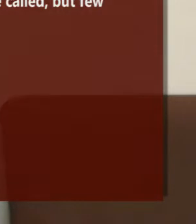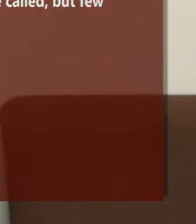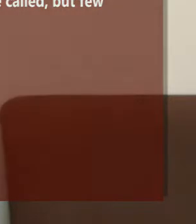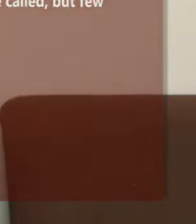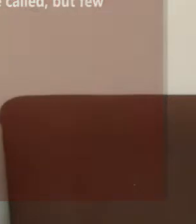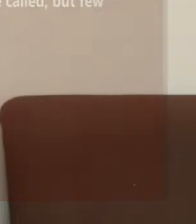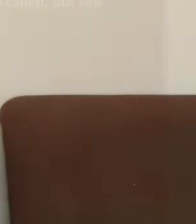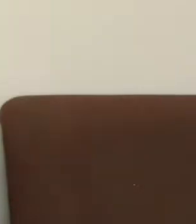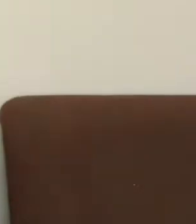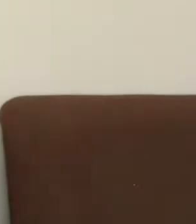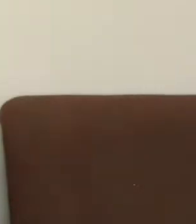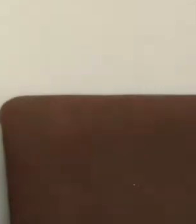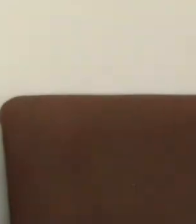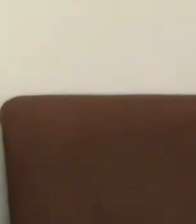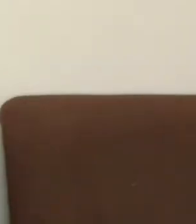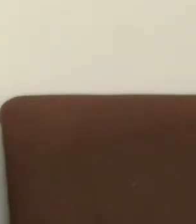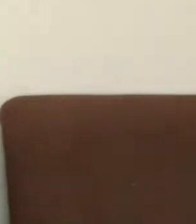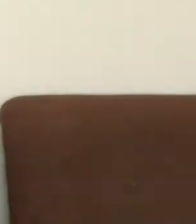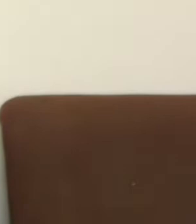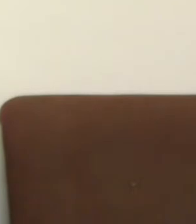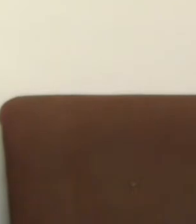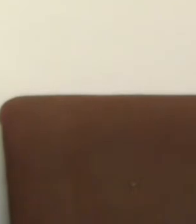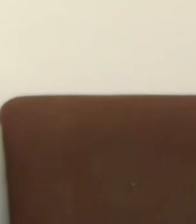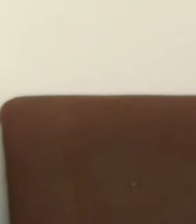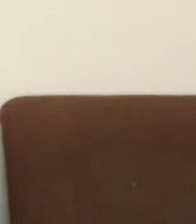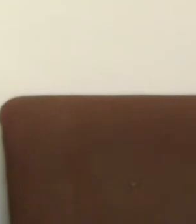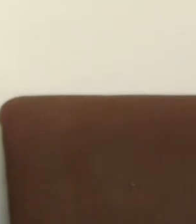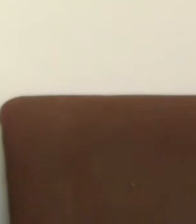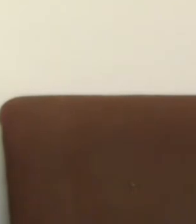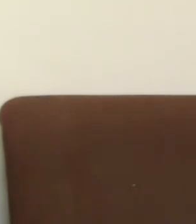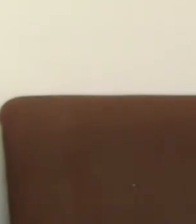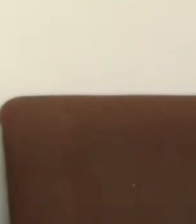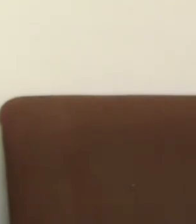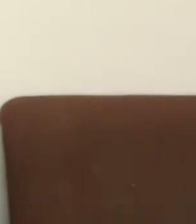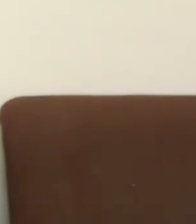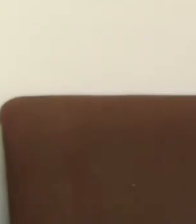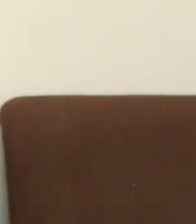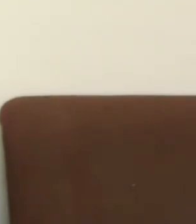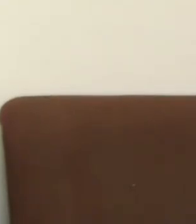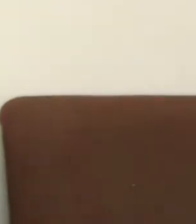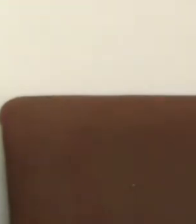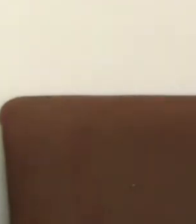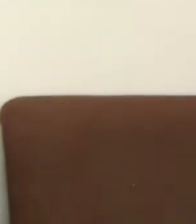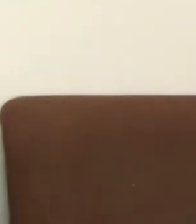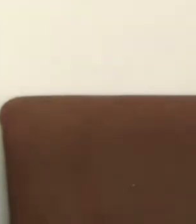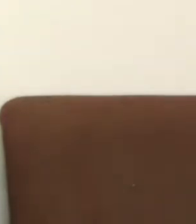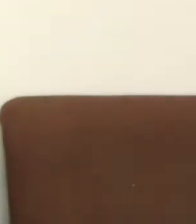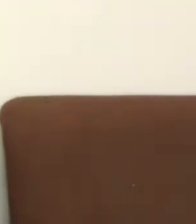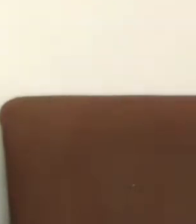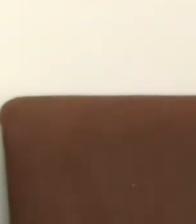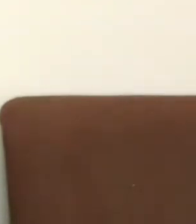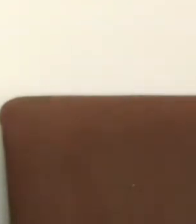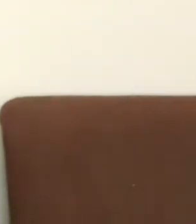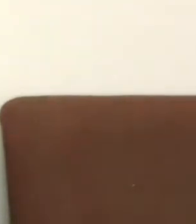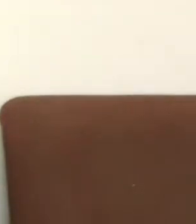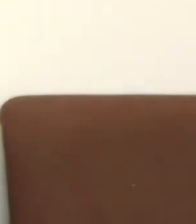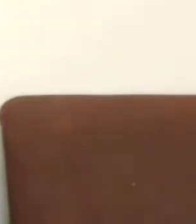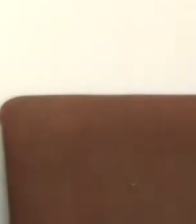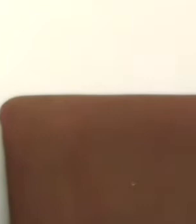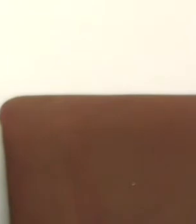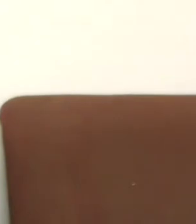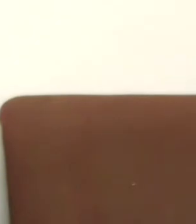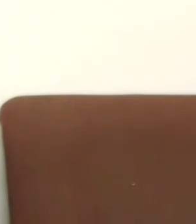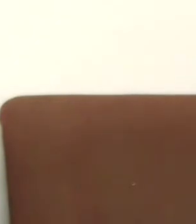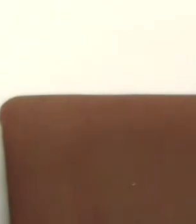shall be last. Let's pray together. Lord Jesus, it's my prayer this morning that you will remind us of what grace is